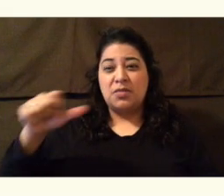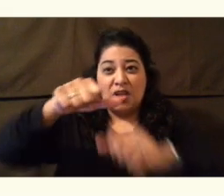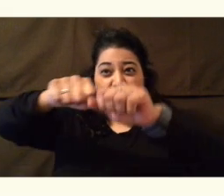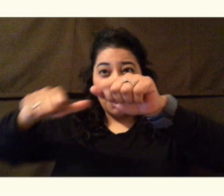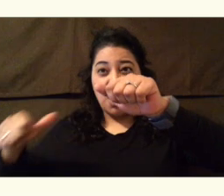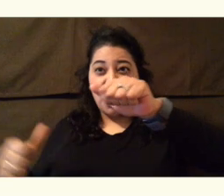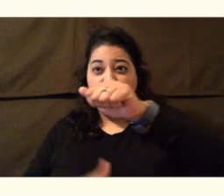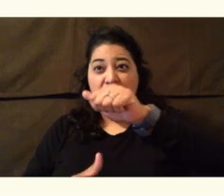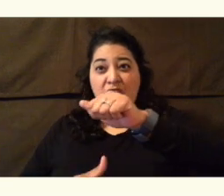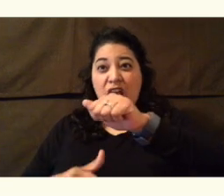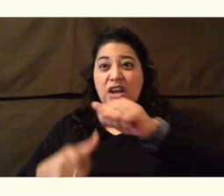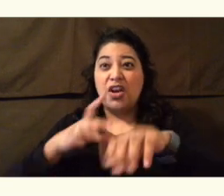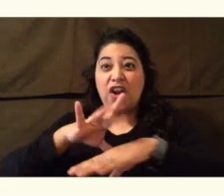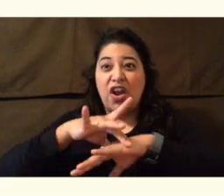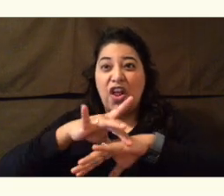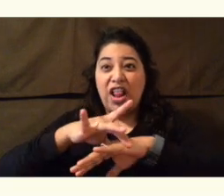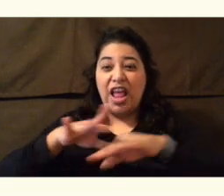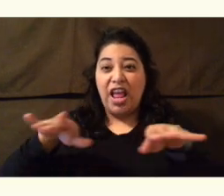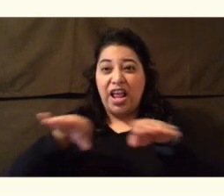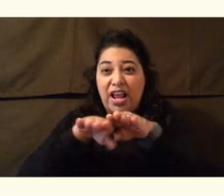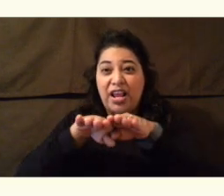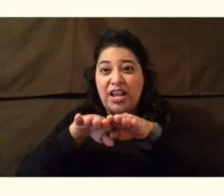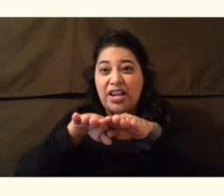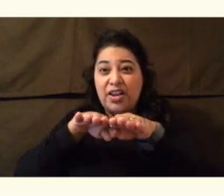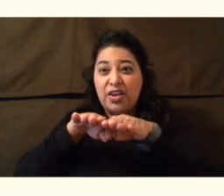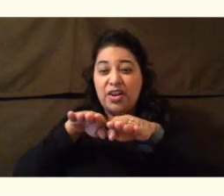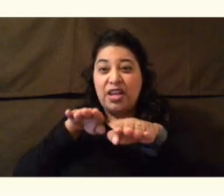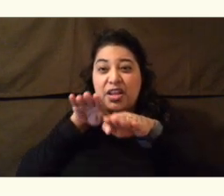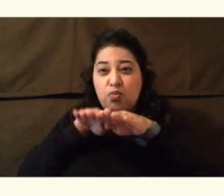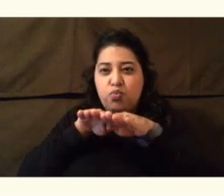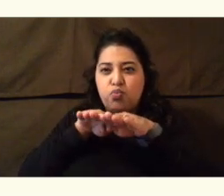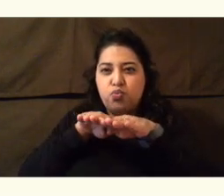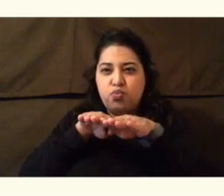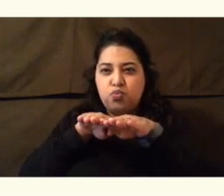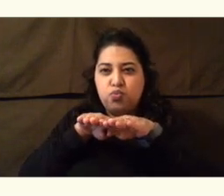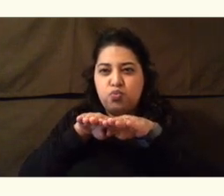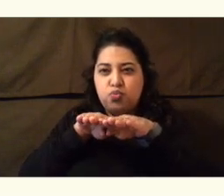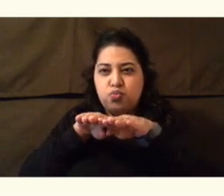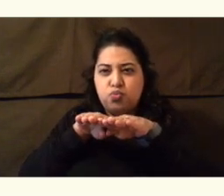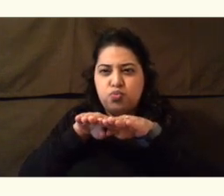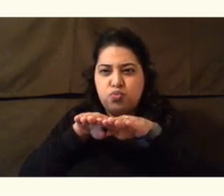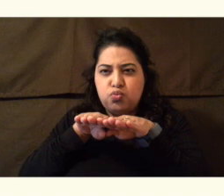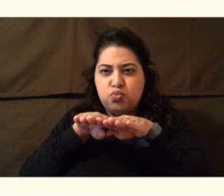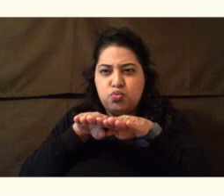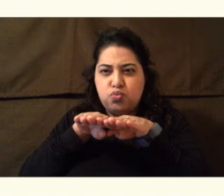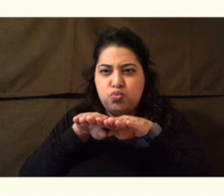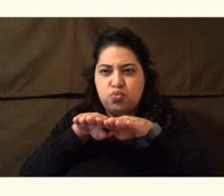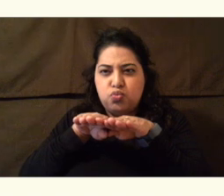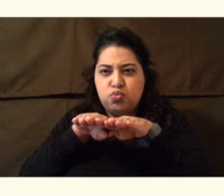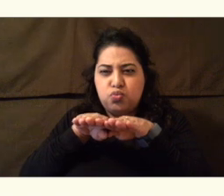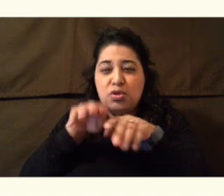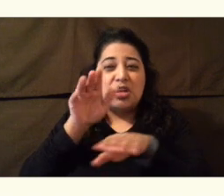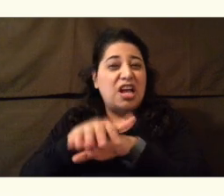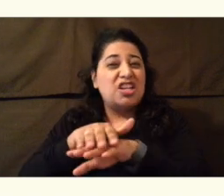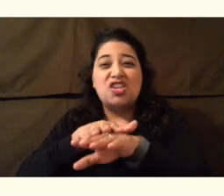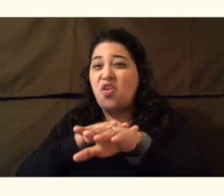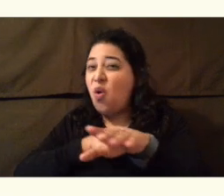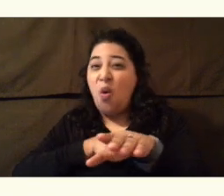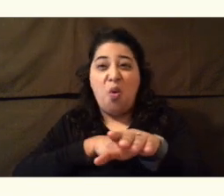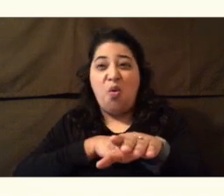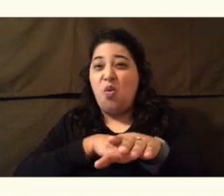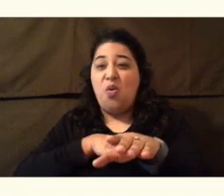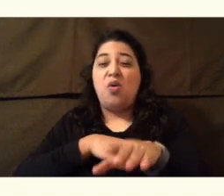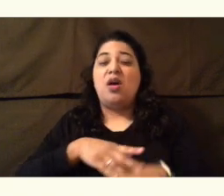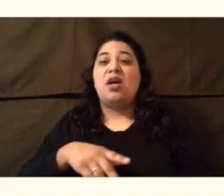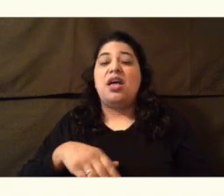The tectonic plates push against each other very, very, very slowly. The plates have